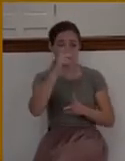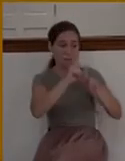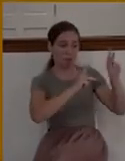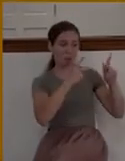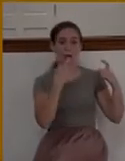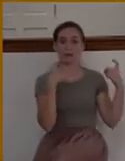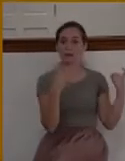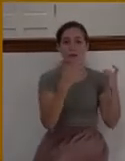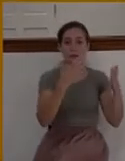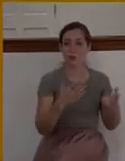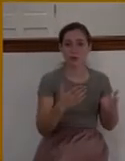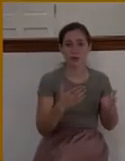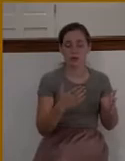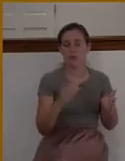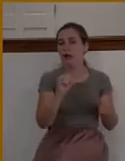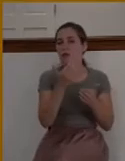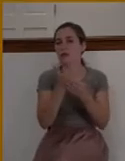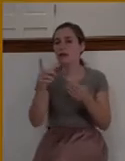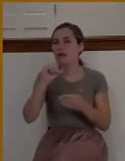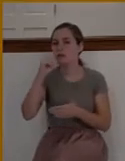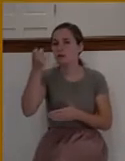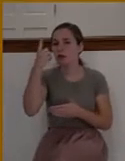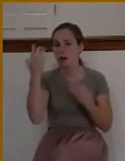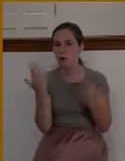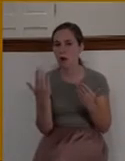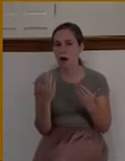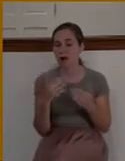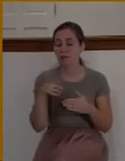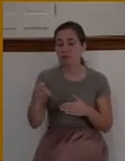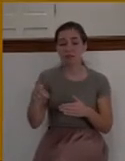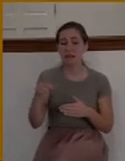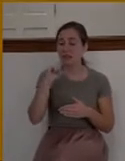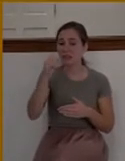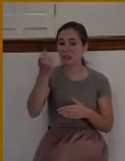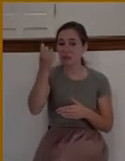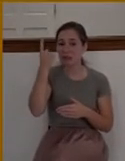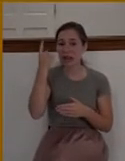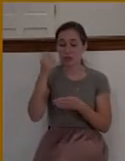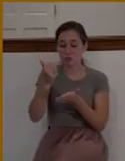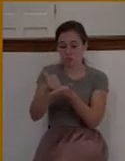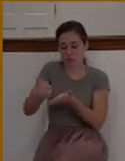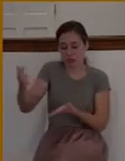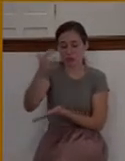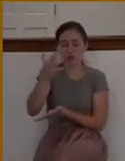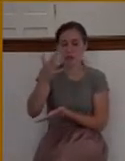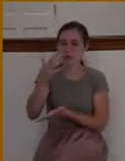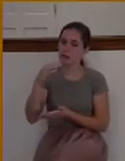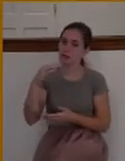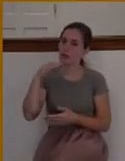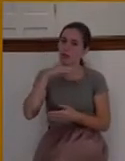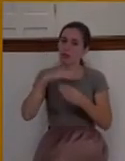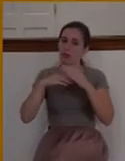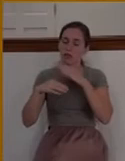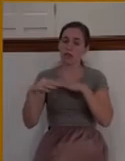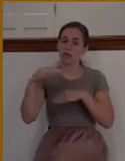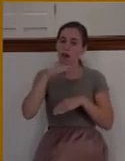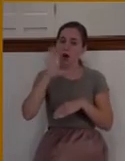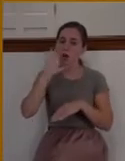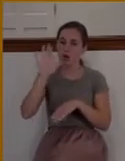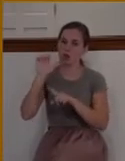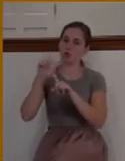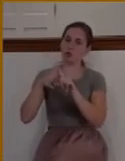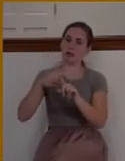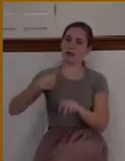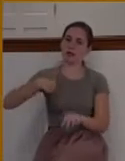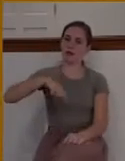But I'll tell you another thing he doesn't understand. He doesn't understand the deceitfulness of riches. Notice how Jesus responds to him in verse 21. Then Jesus, beholding him,